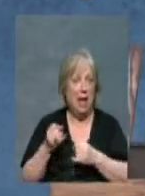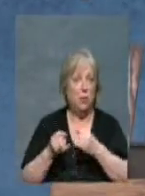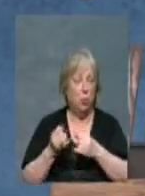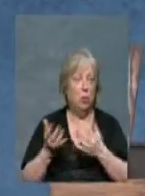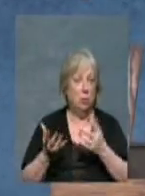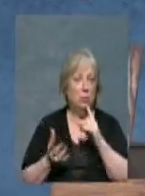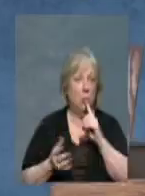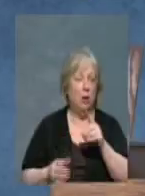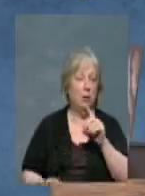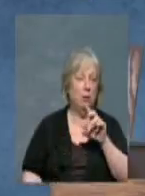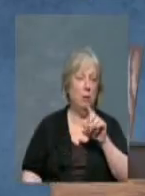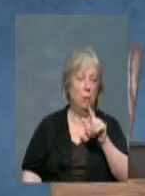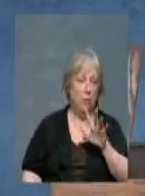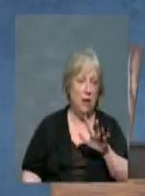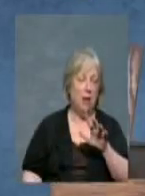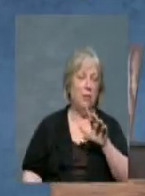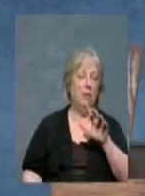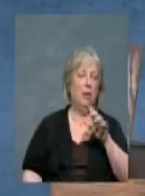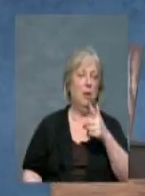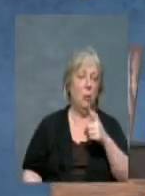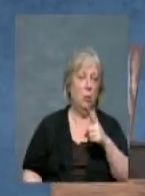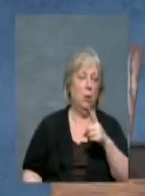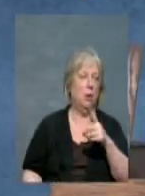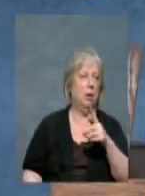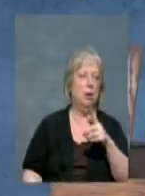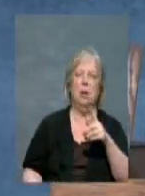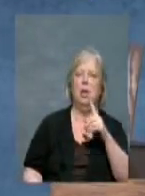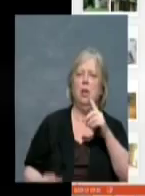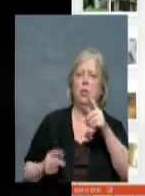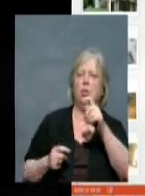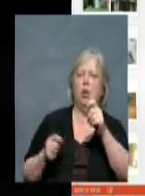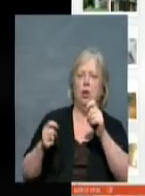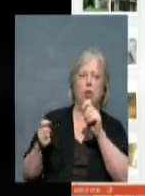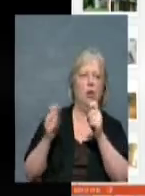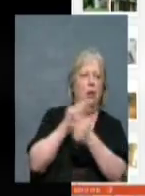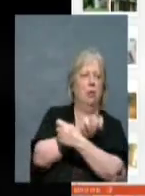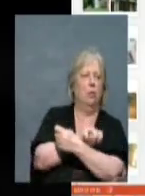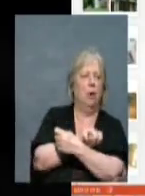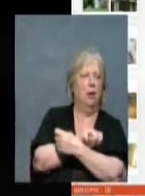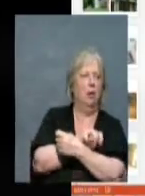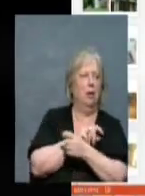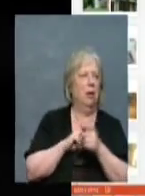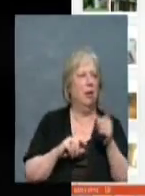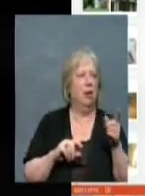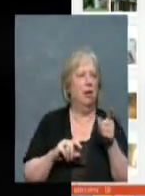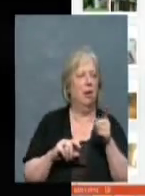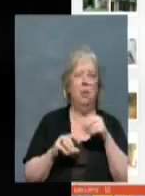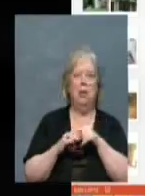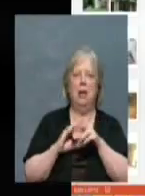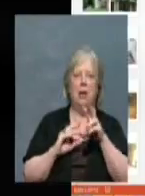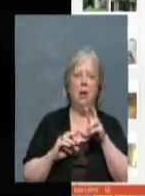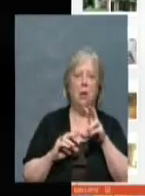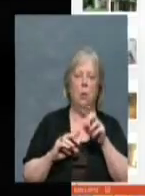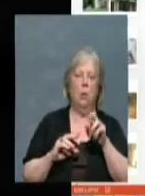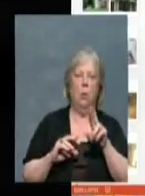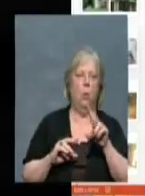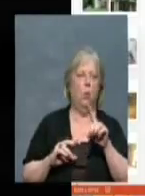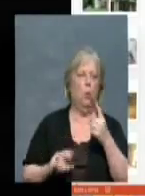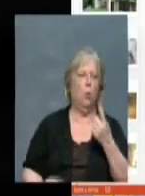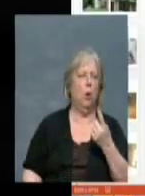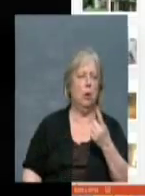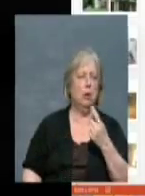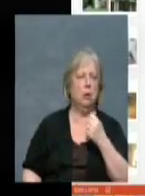2521 Wolf. Turn this one around. No, that's not mine. That's not mine. But there was one that was in Ward 1.